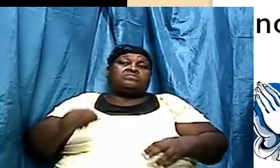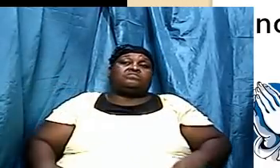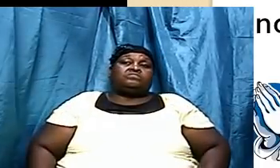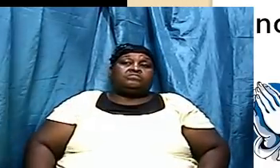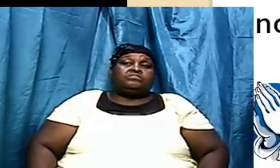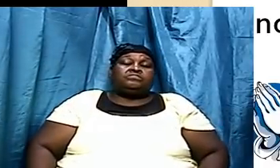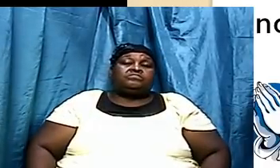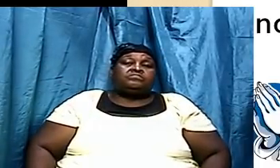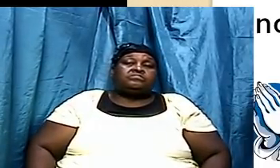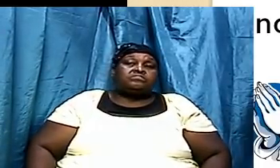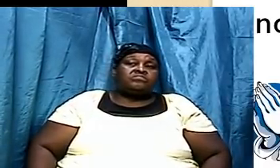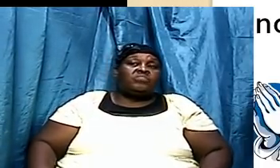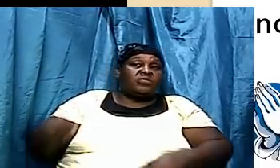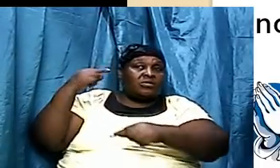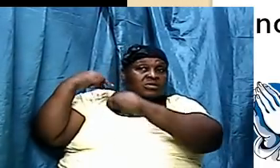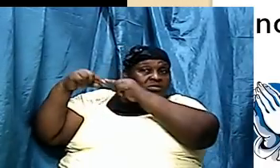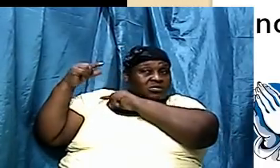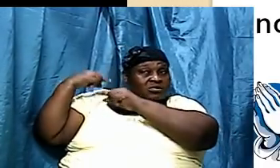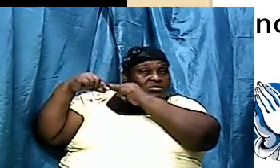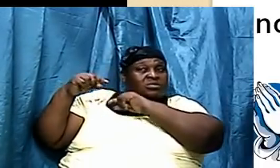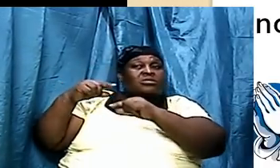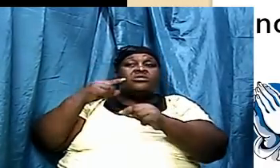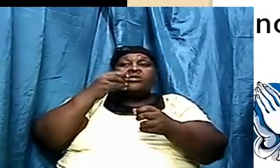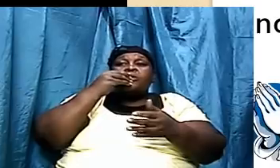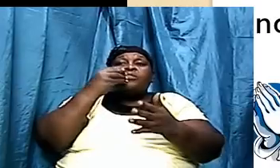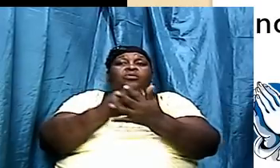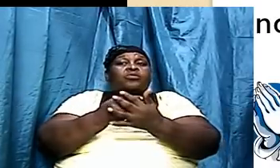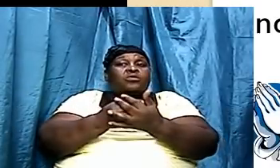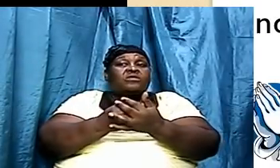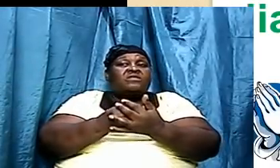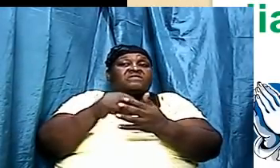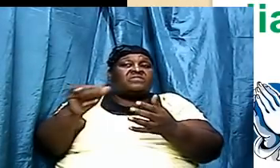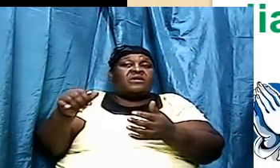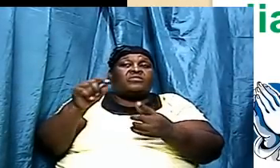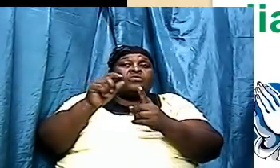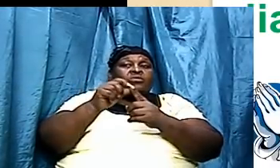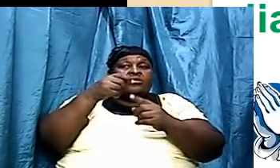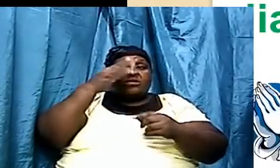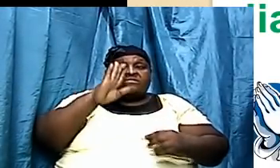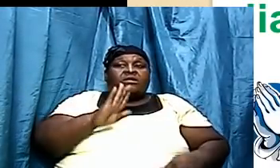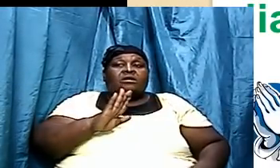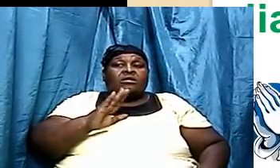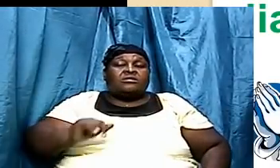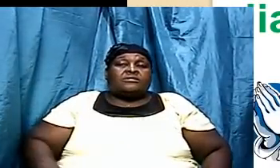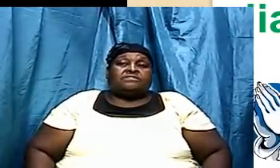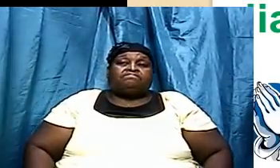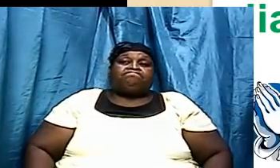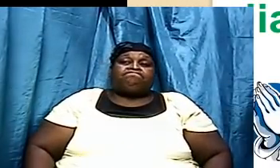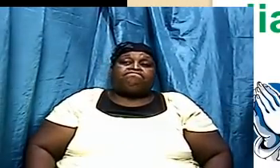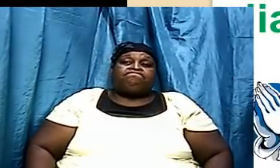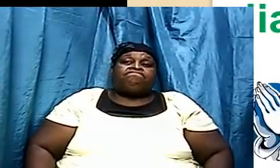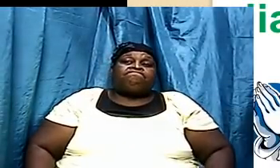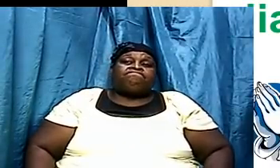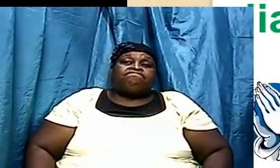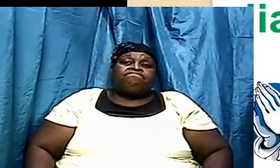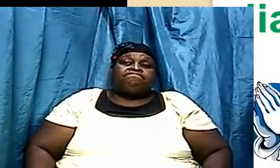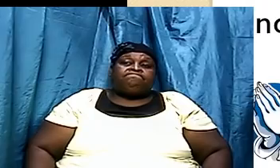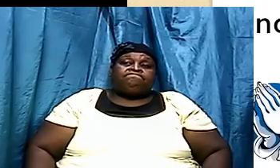geology prove that the word of God and I go back to the point again that I started with earlier